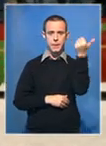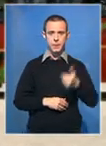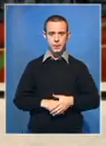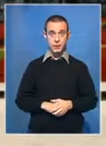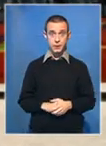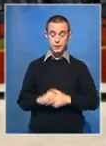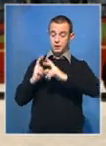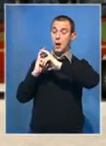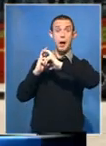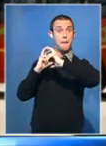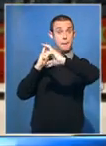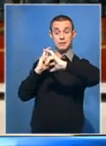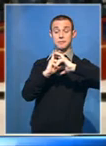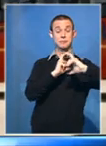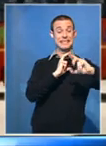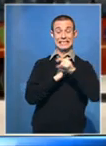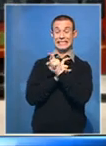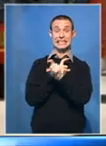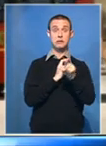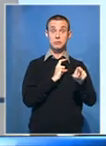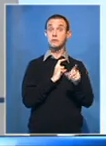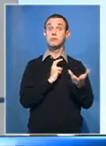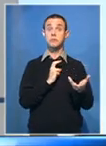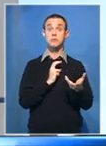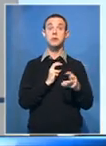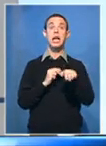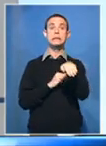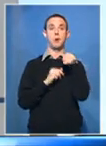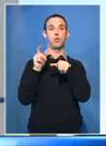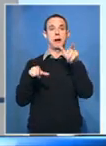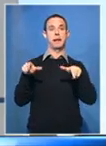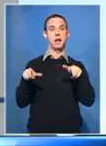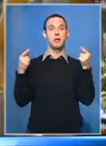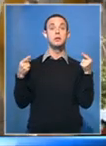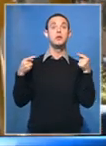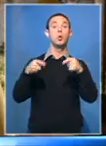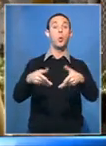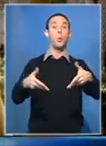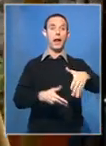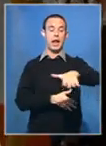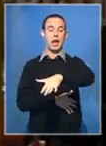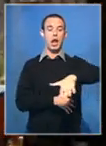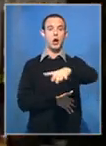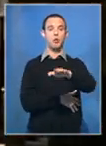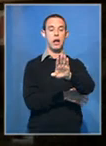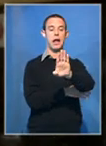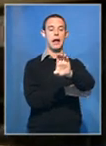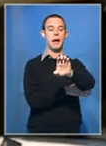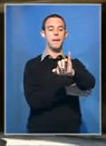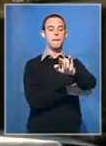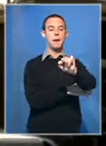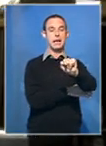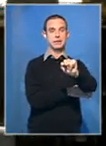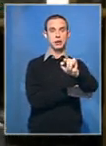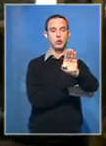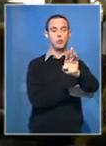Several buses, believed to be transporting Zimbabweans, moved through Bait Bridge in Musina. They didn't go through the